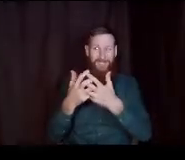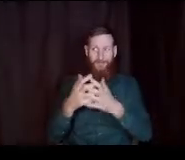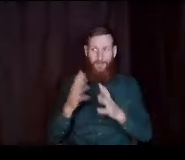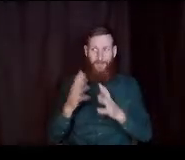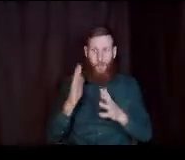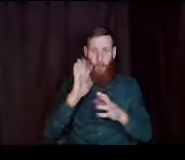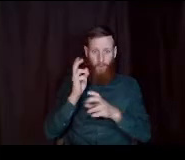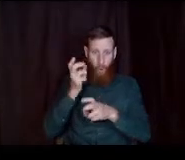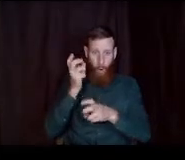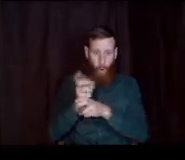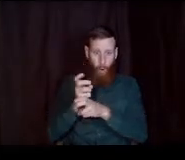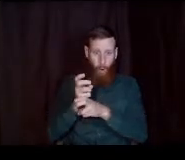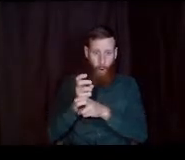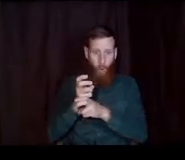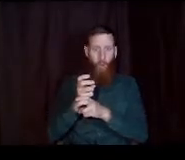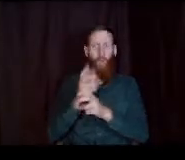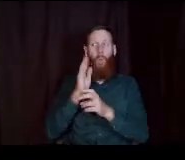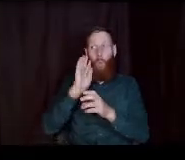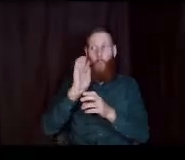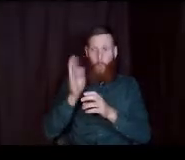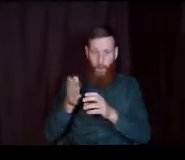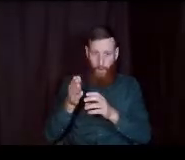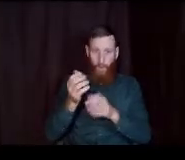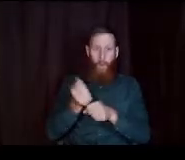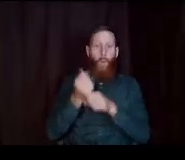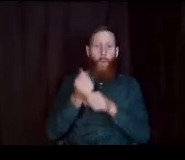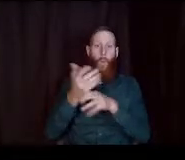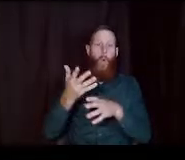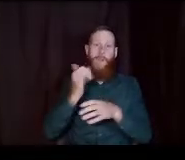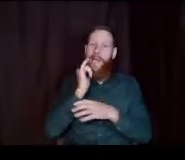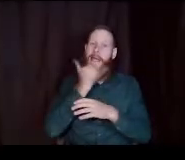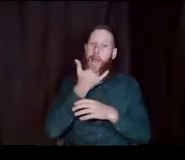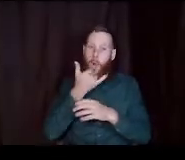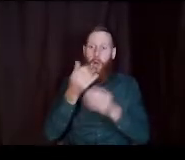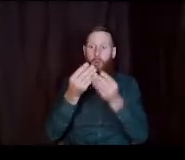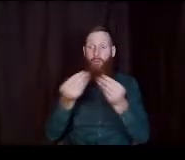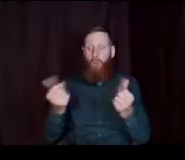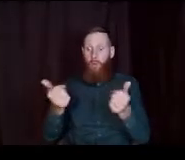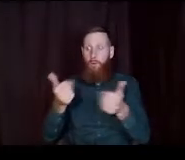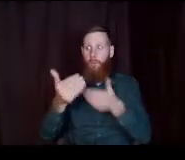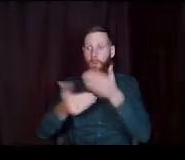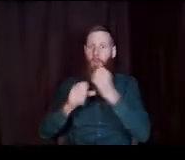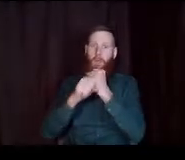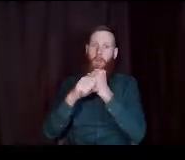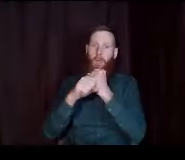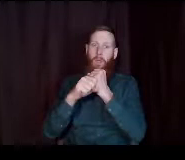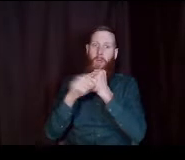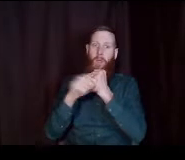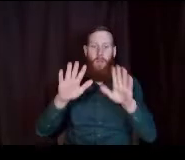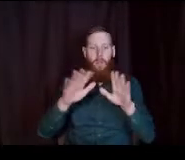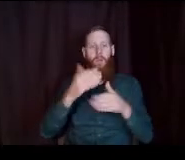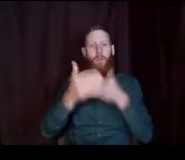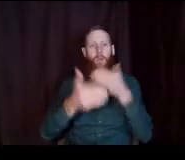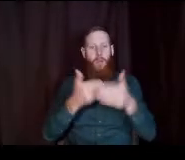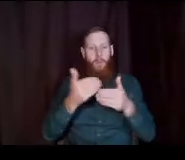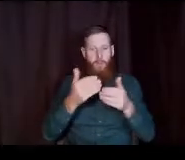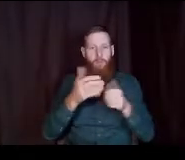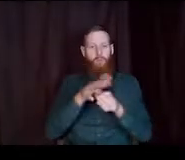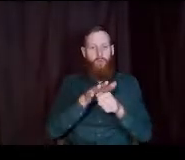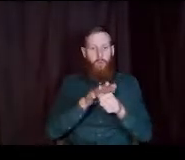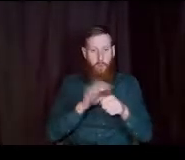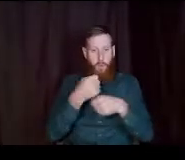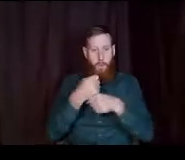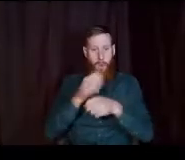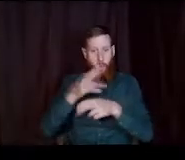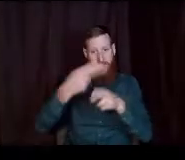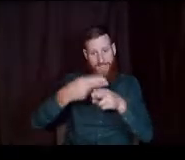because it'll throw an error and takes a while to resolve so you're going to go slowly through this process create your fsa id accurately